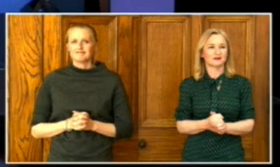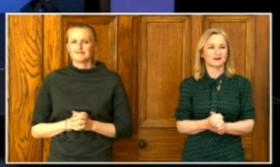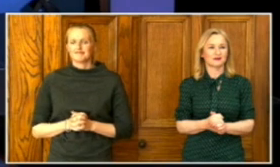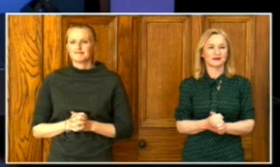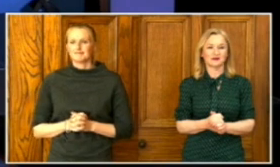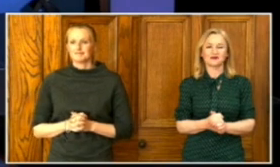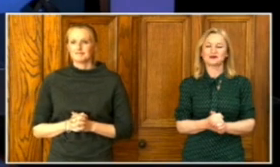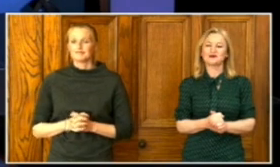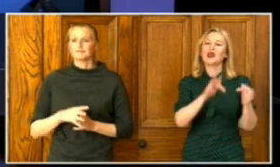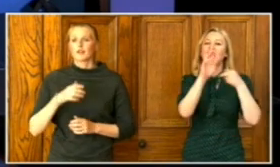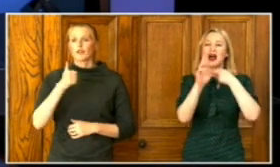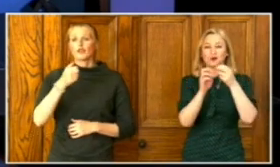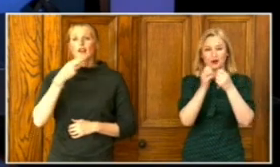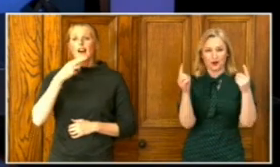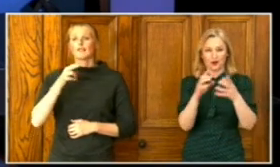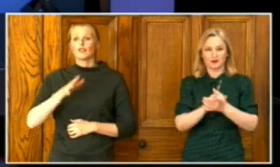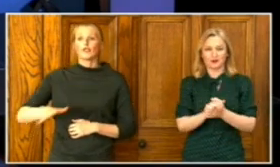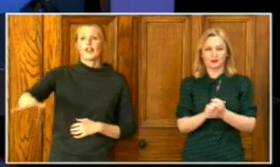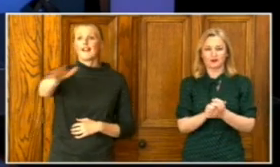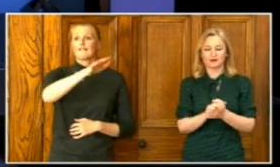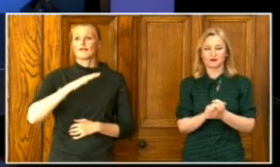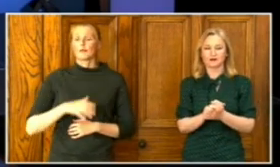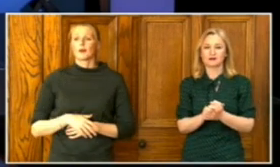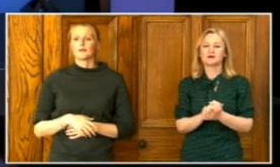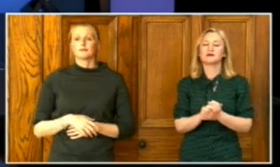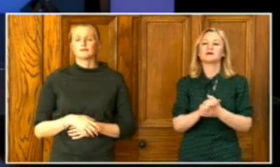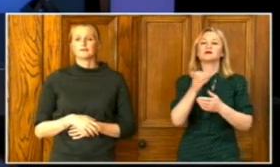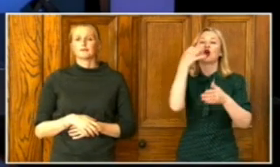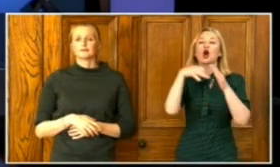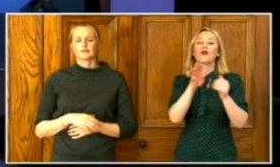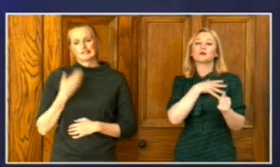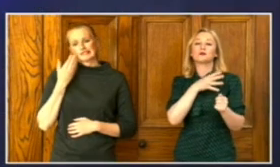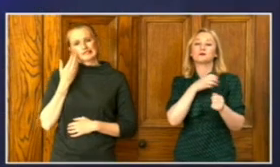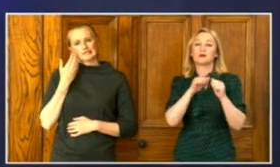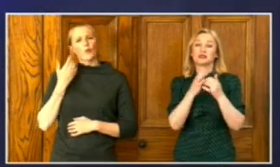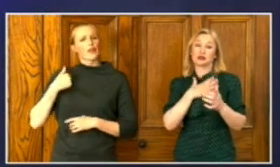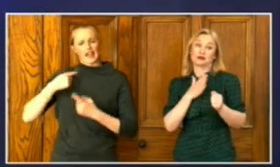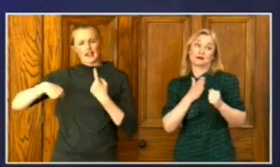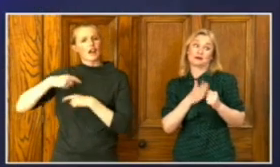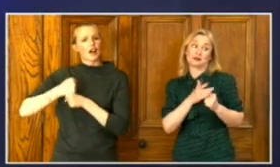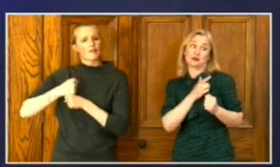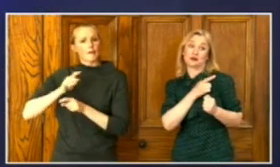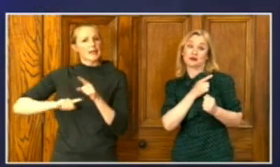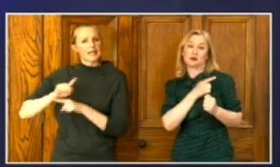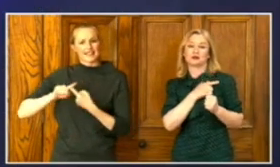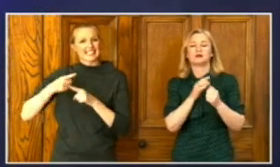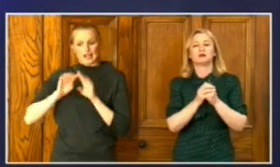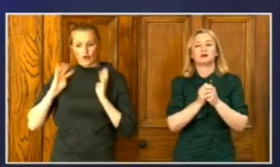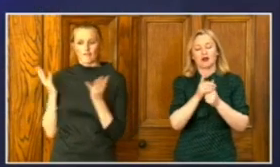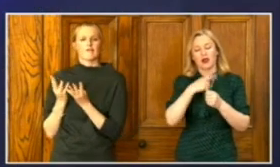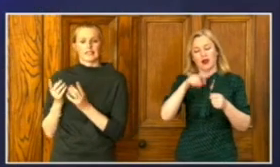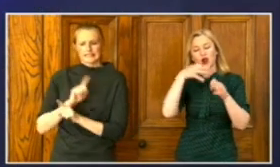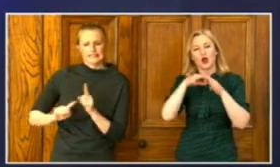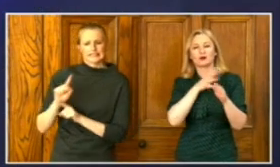Good afternoon everybody. The executive meeting finished just a short time ago and we have agreed to